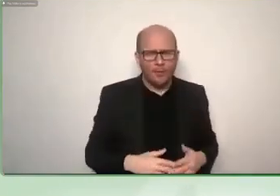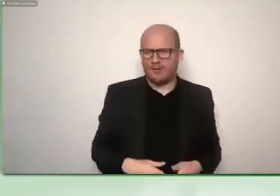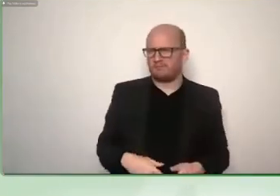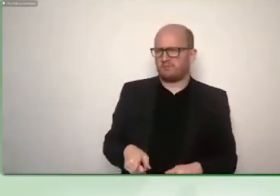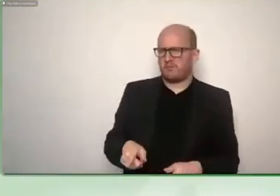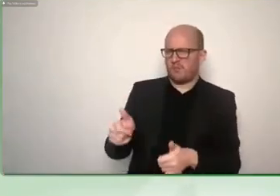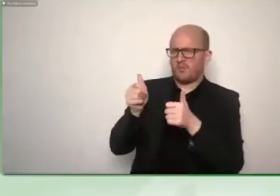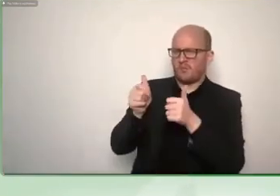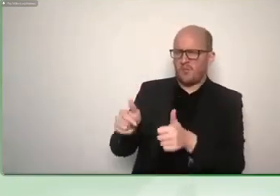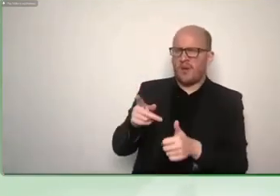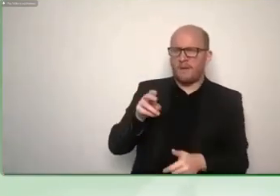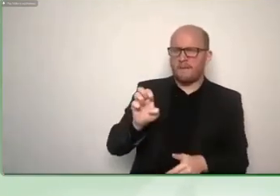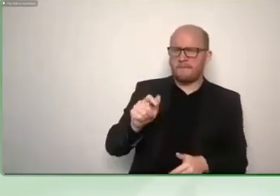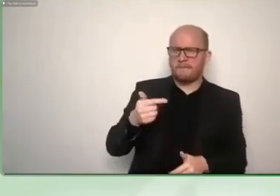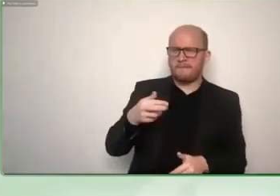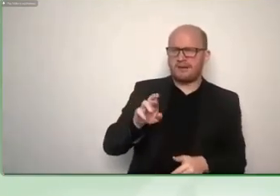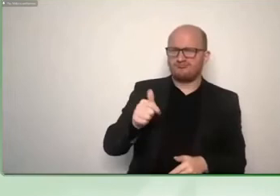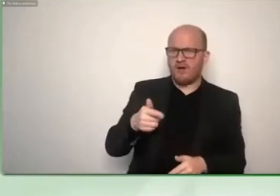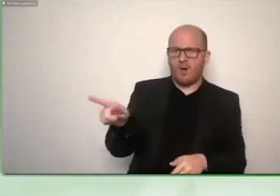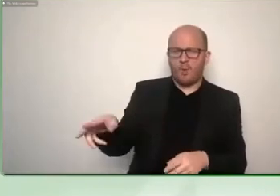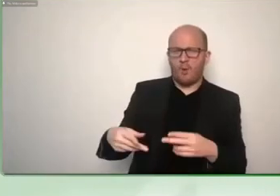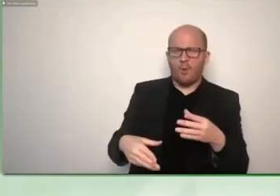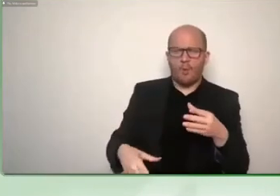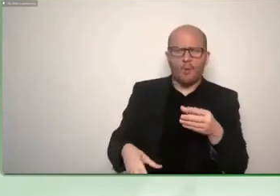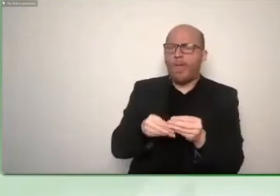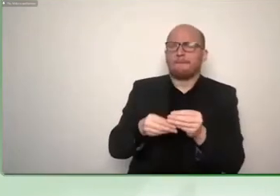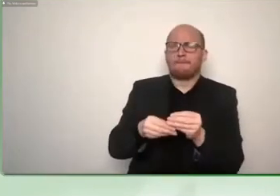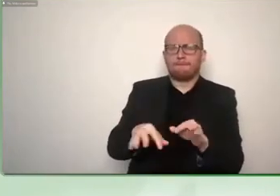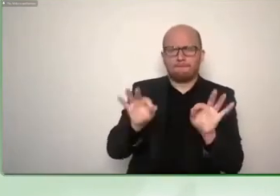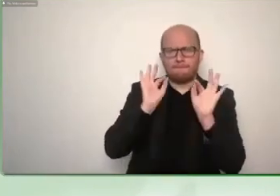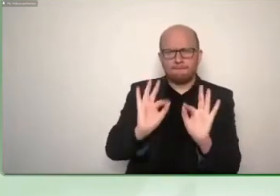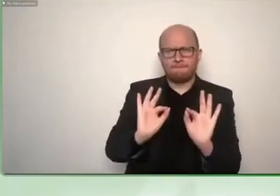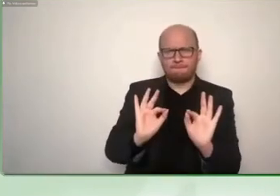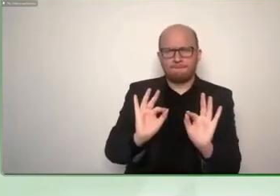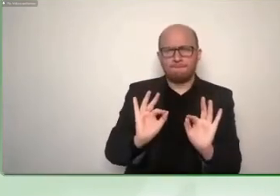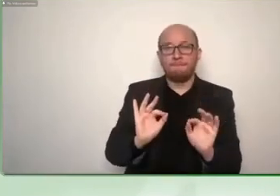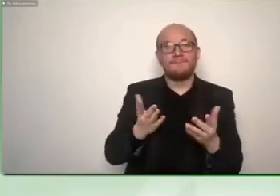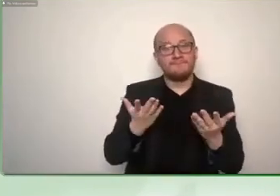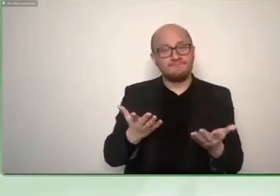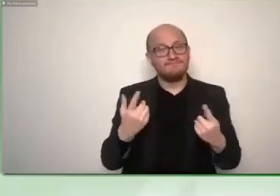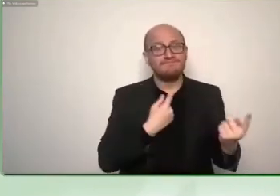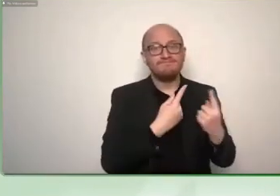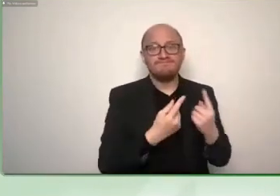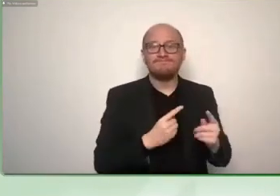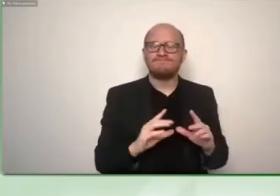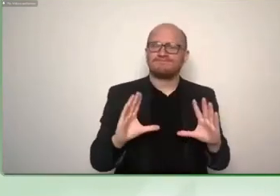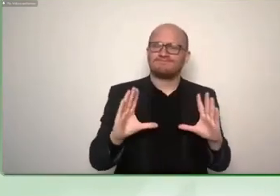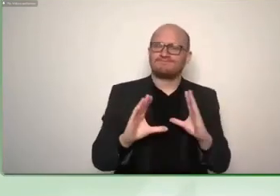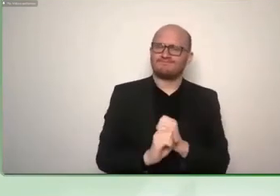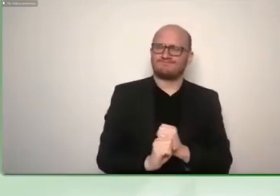short uh as always and this concludes uh this fireside talk thank you uh